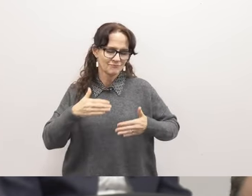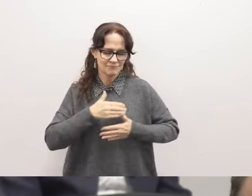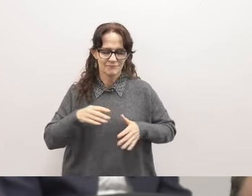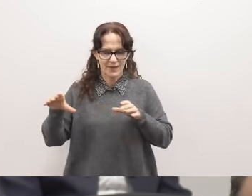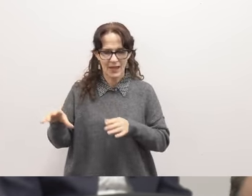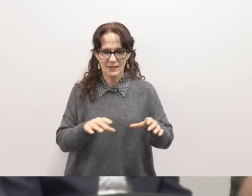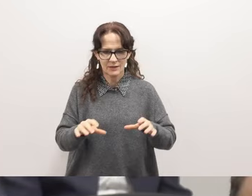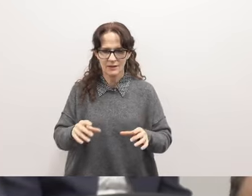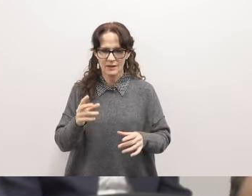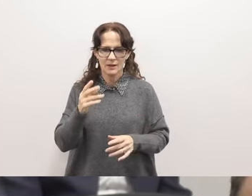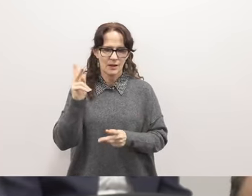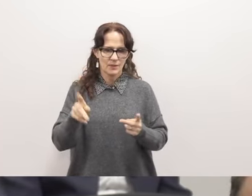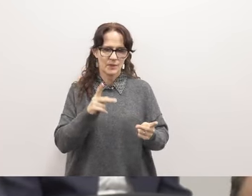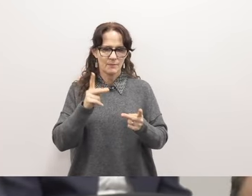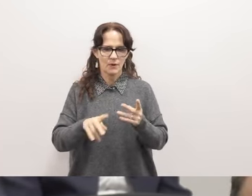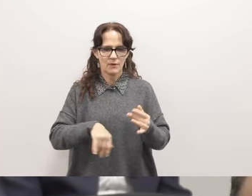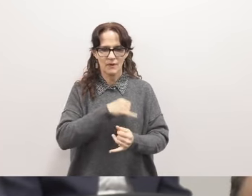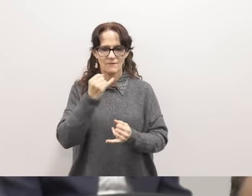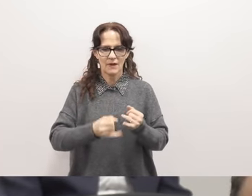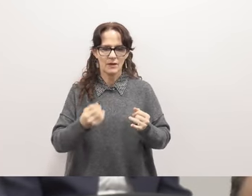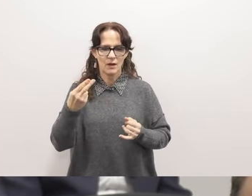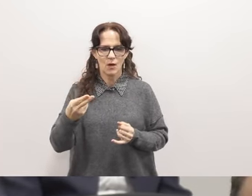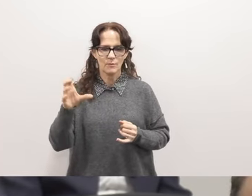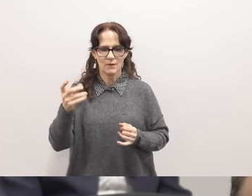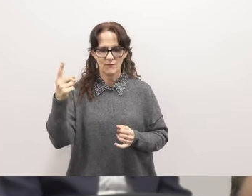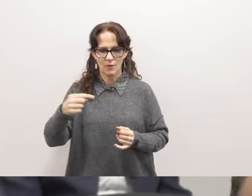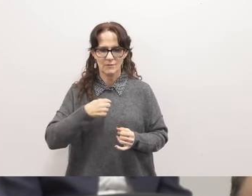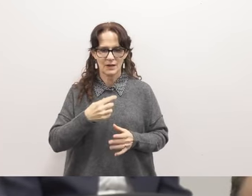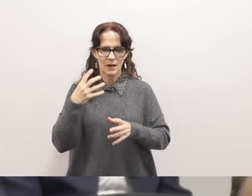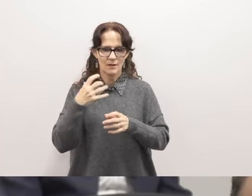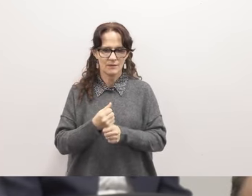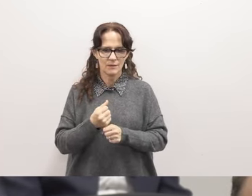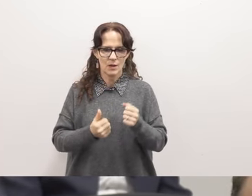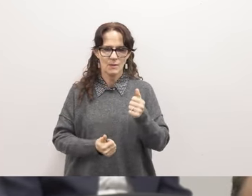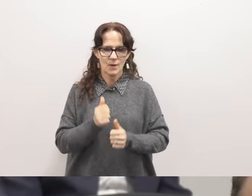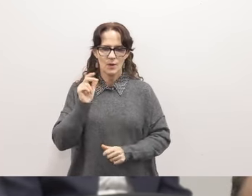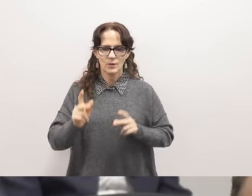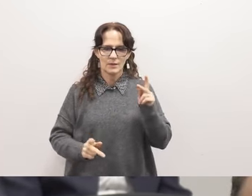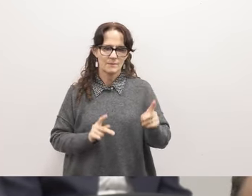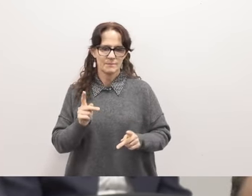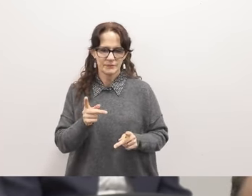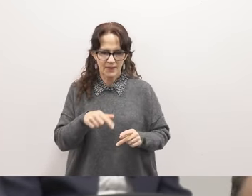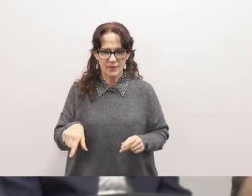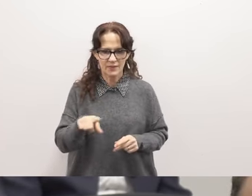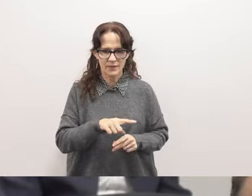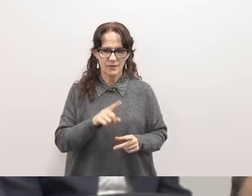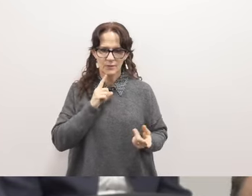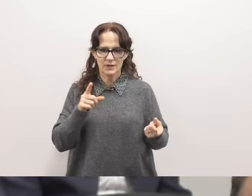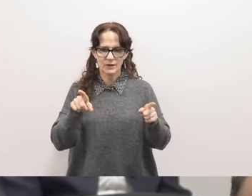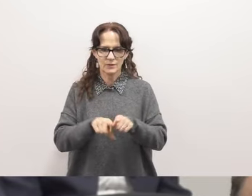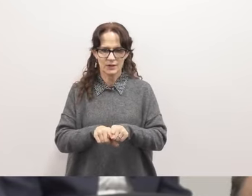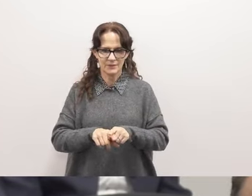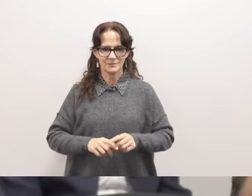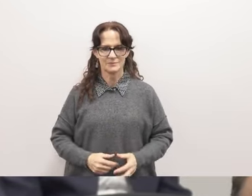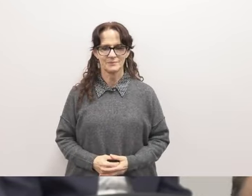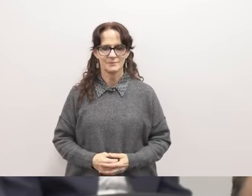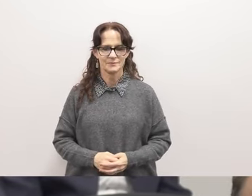the perfect final homecoming for my friends and me and i'm confident most people there would agree with that